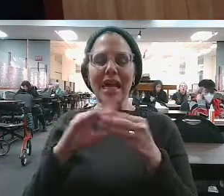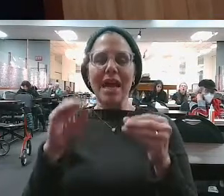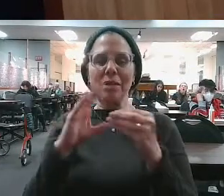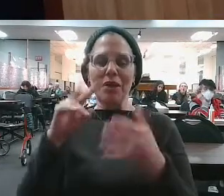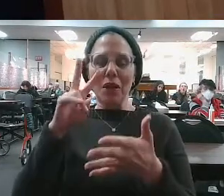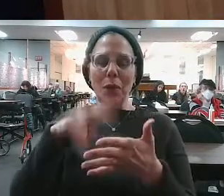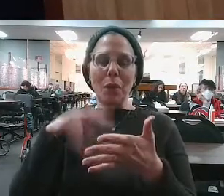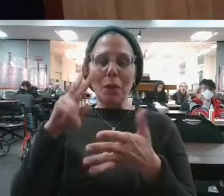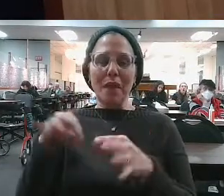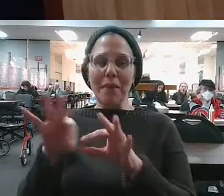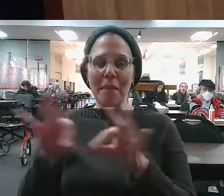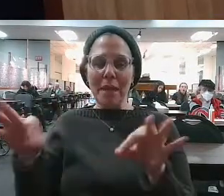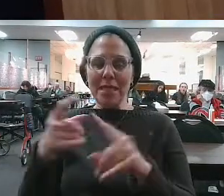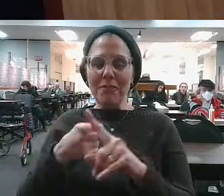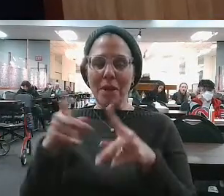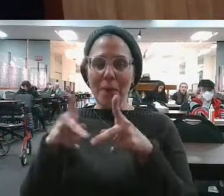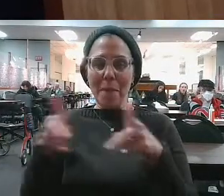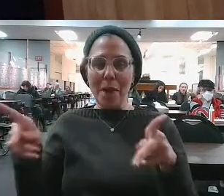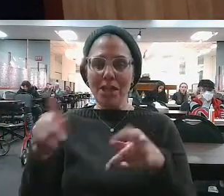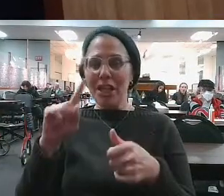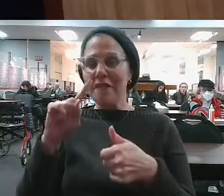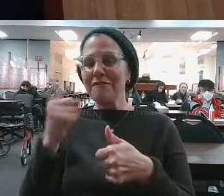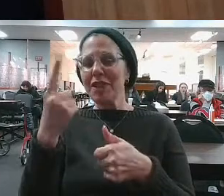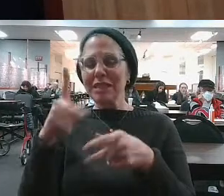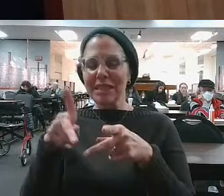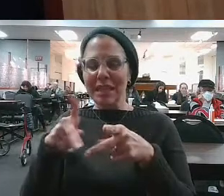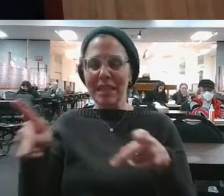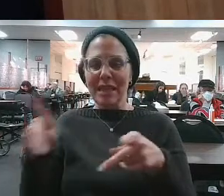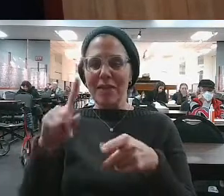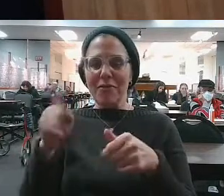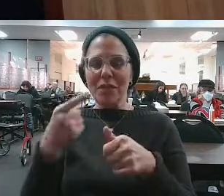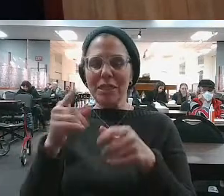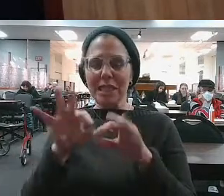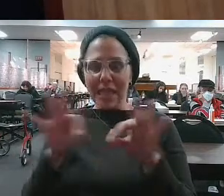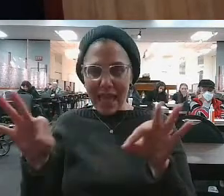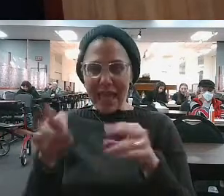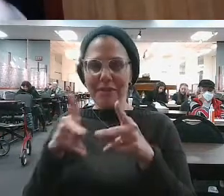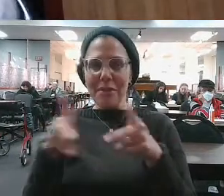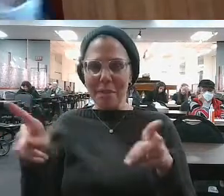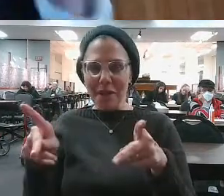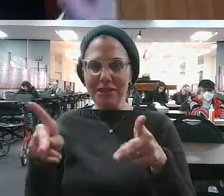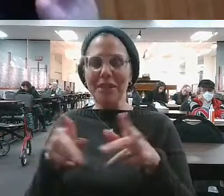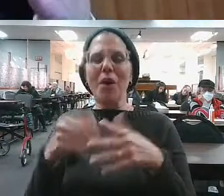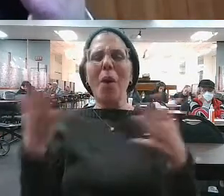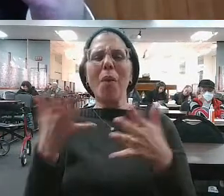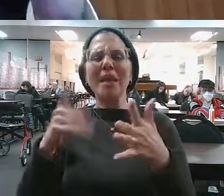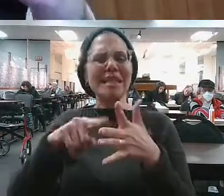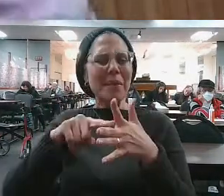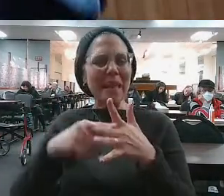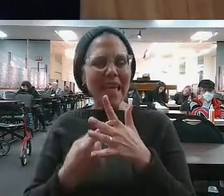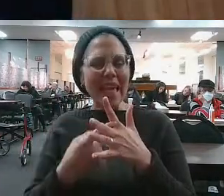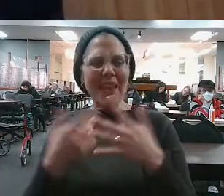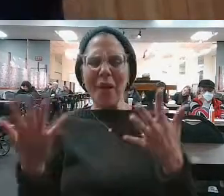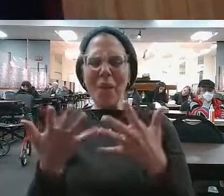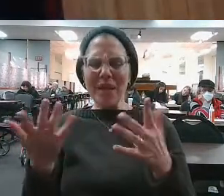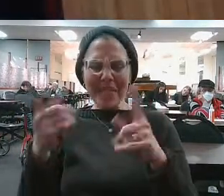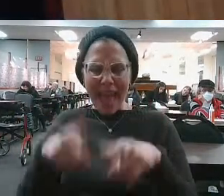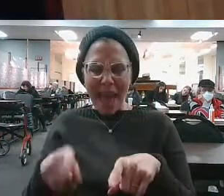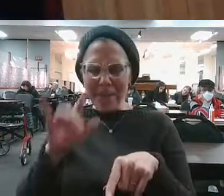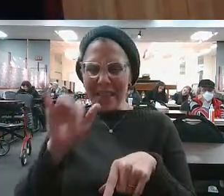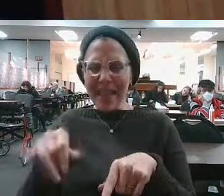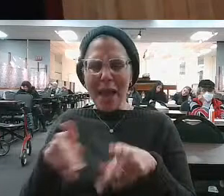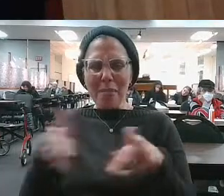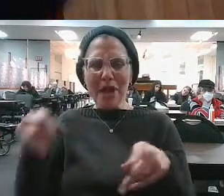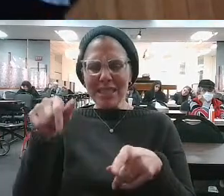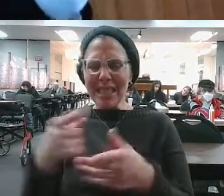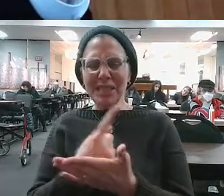The Atah. So remember again, let's bring this all together. Like the Al-Sheikh said, what's going on over here? What's the beginning of the parasha, right? What's happening over